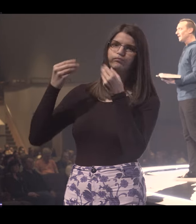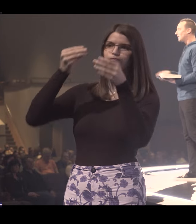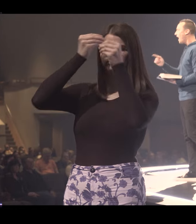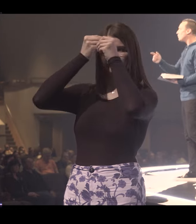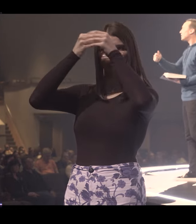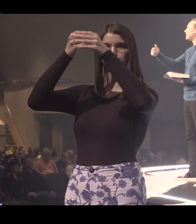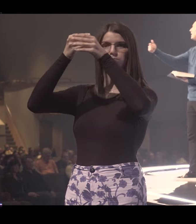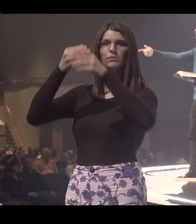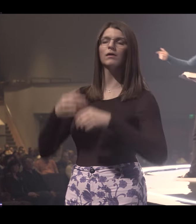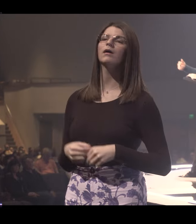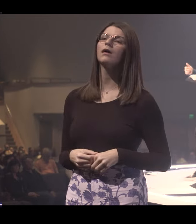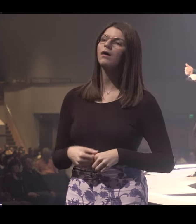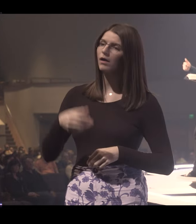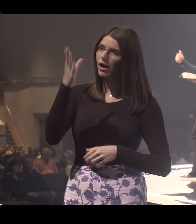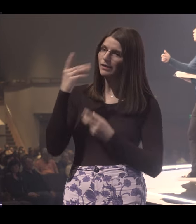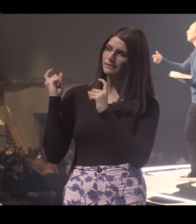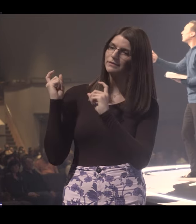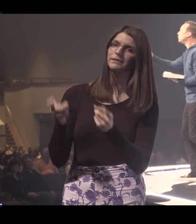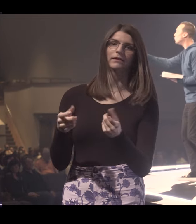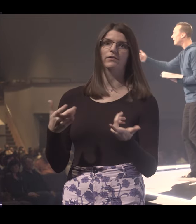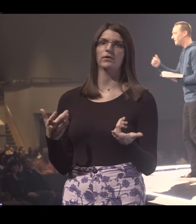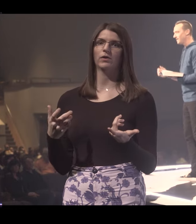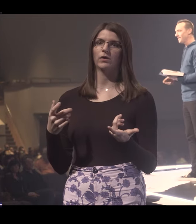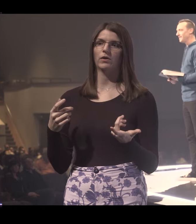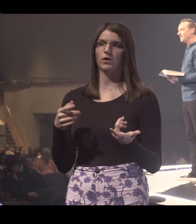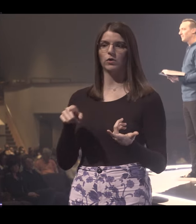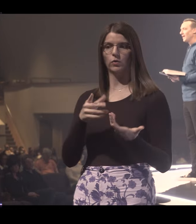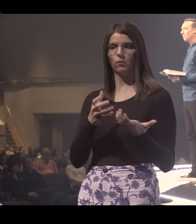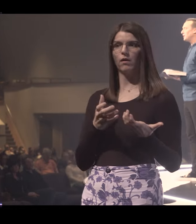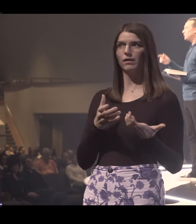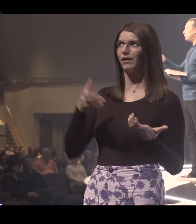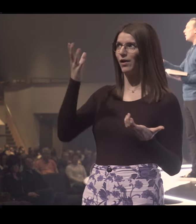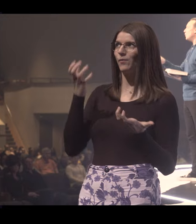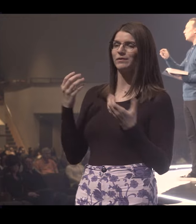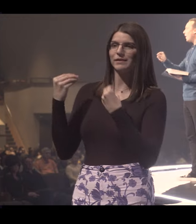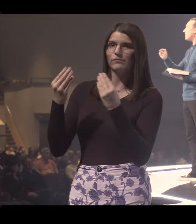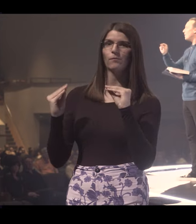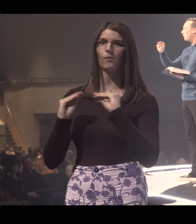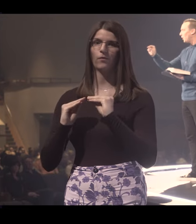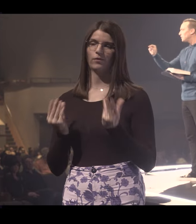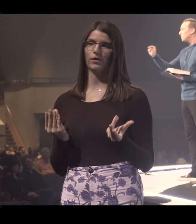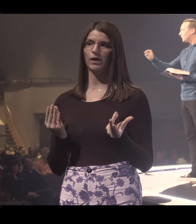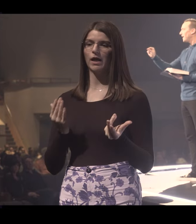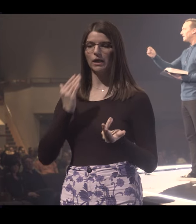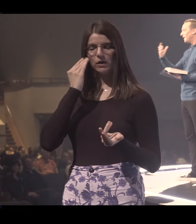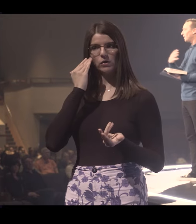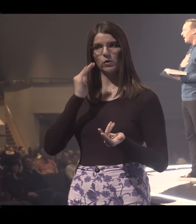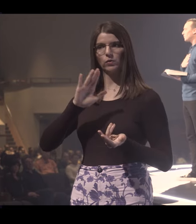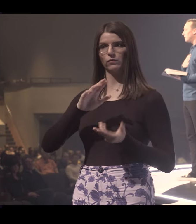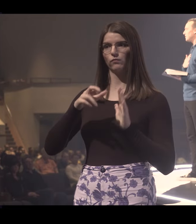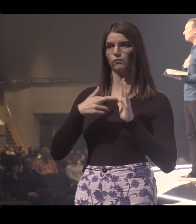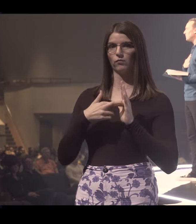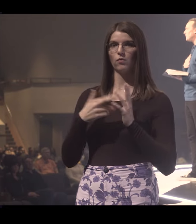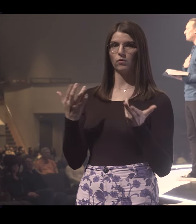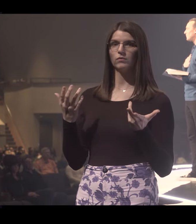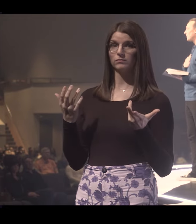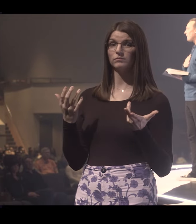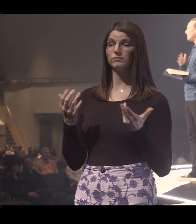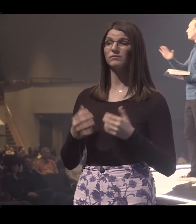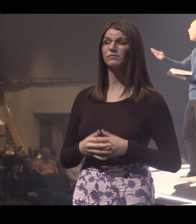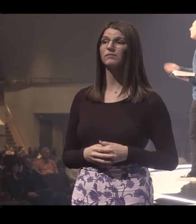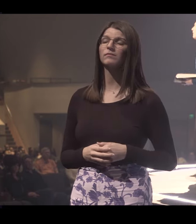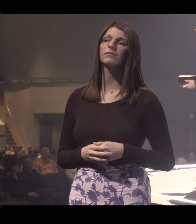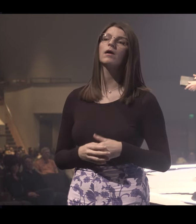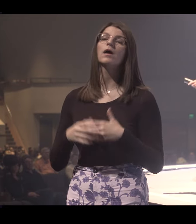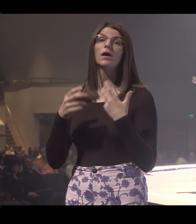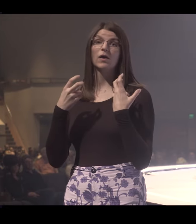Generously. God wants to give you wisdom even more than you want it. But did you know you have a part to play to get God's wisdom?